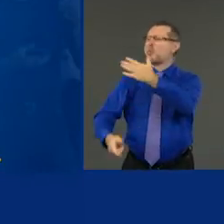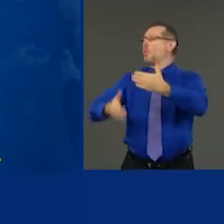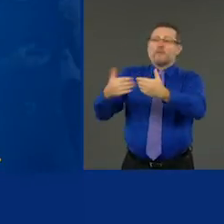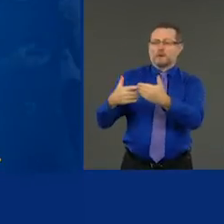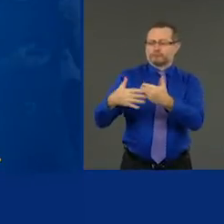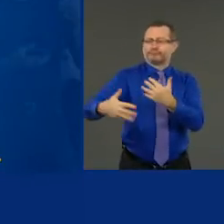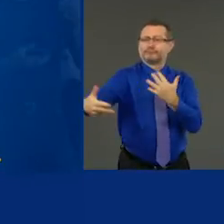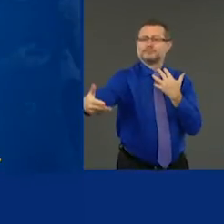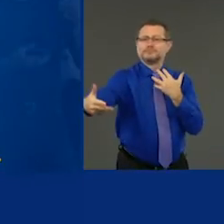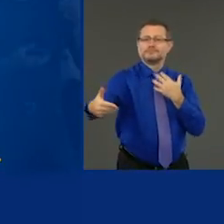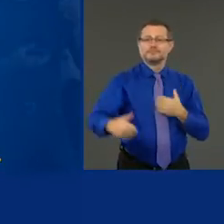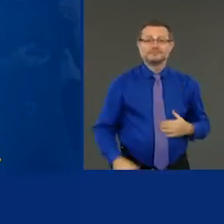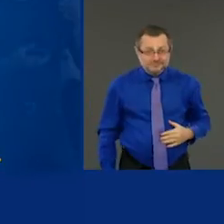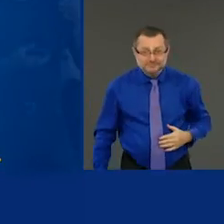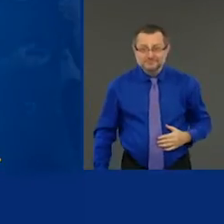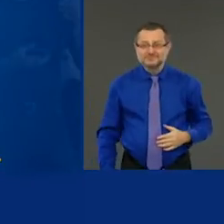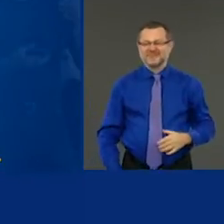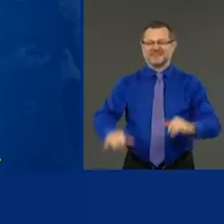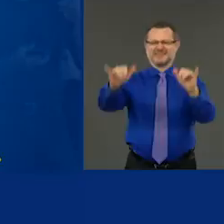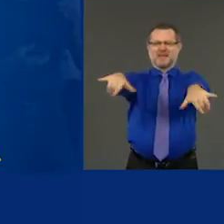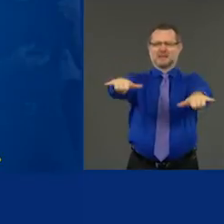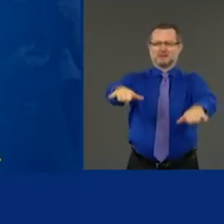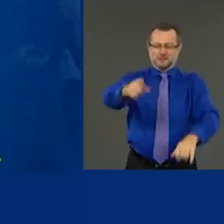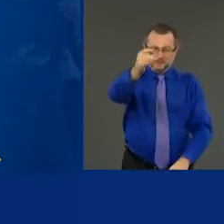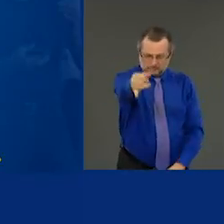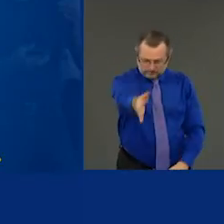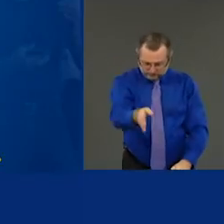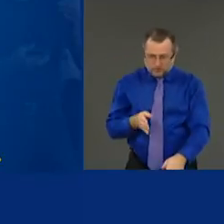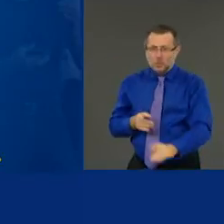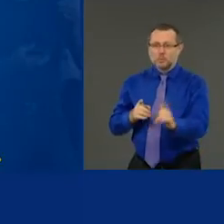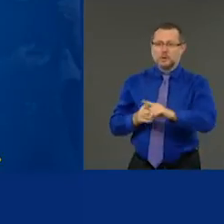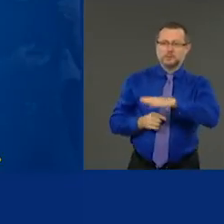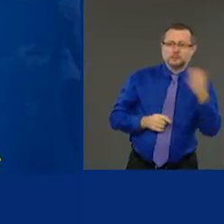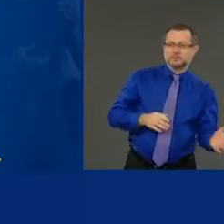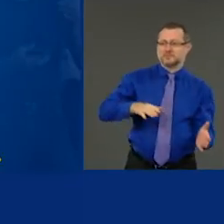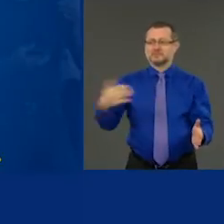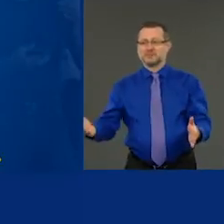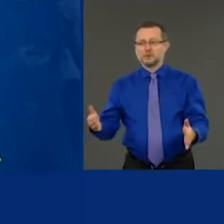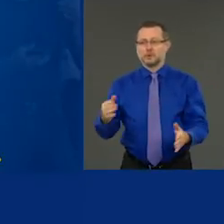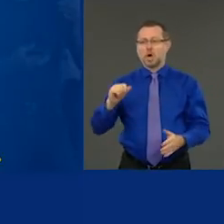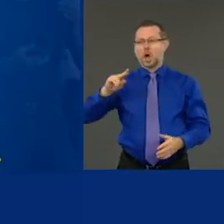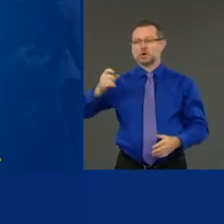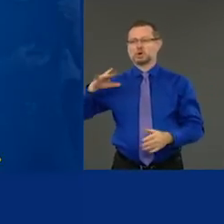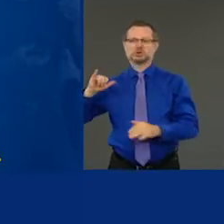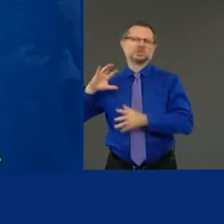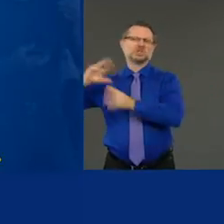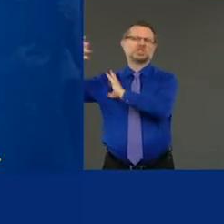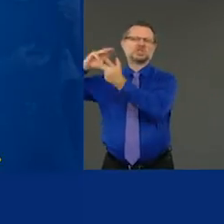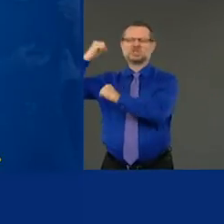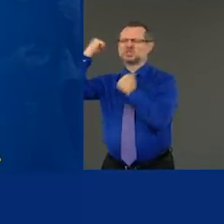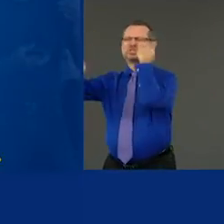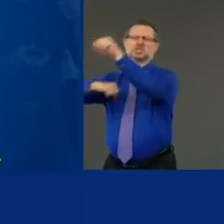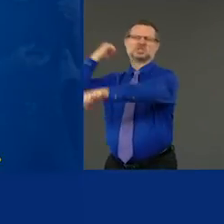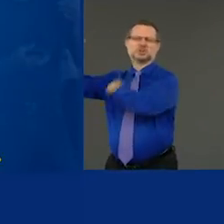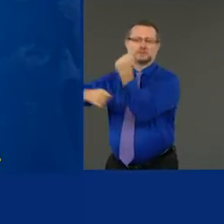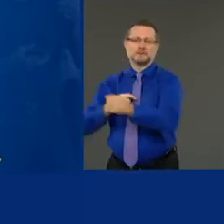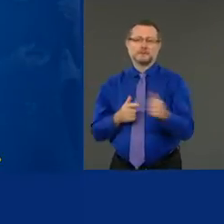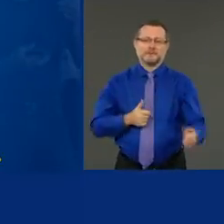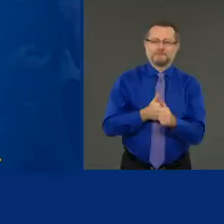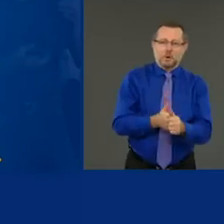anarchy and civilization. They have to enforce the law and they're not.